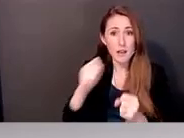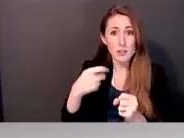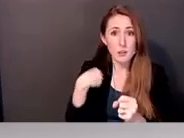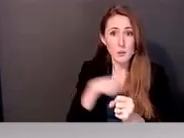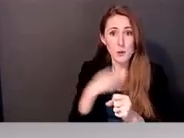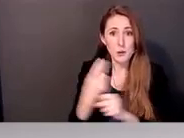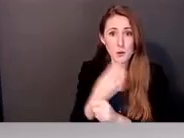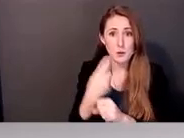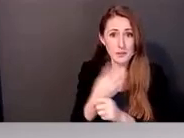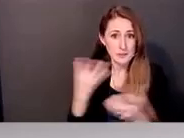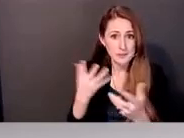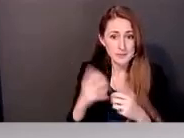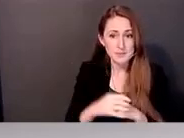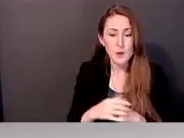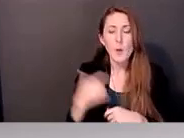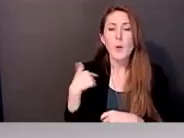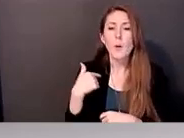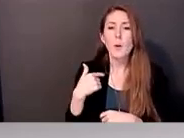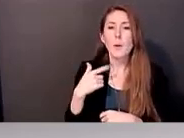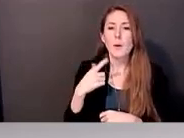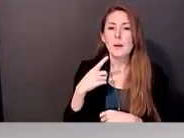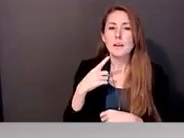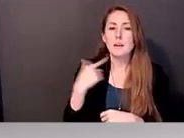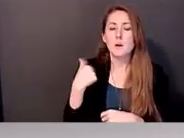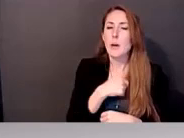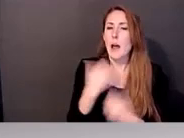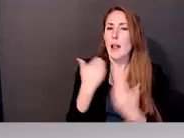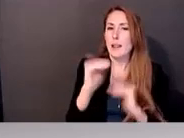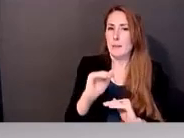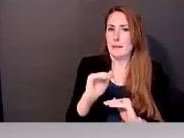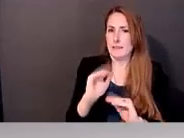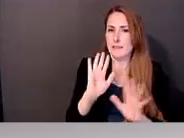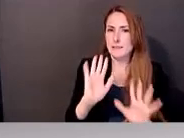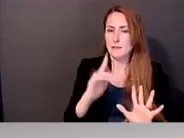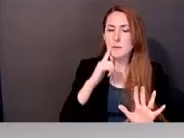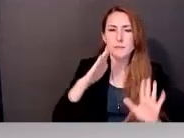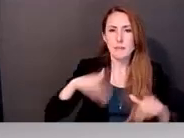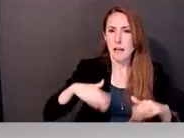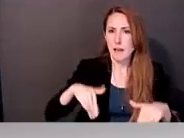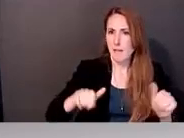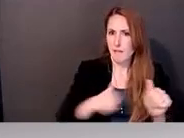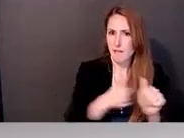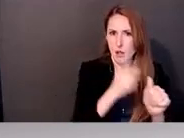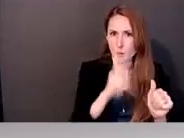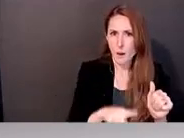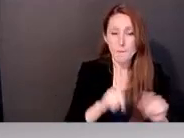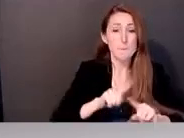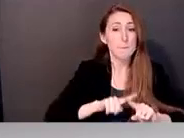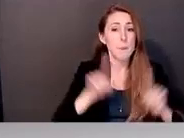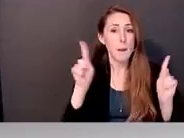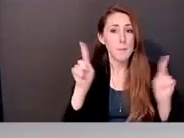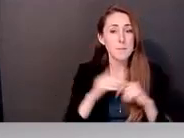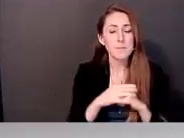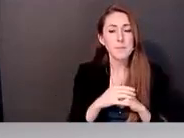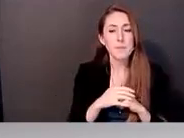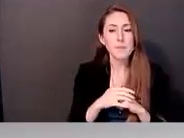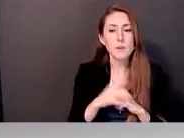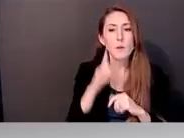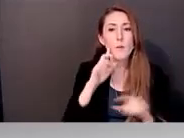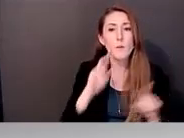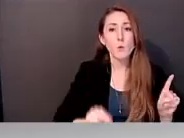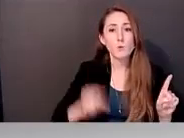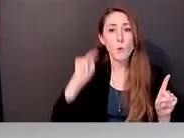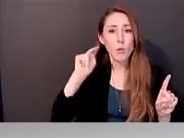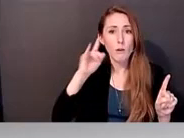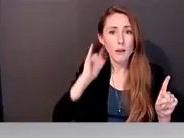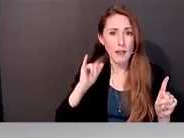follow up on this lead yet, but, um, due to the fact that I went, so the, for, for Northern California,